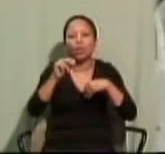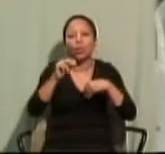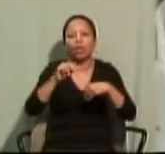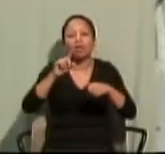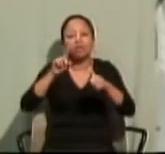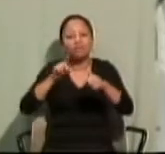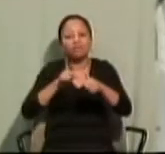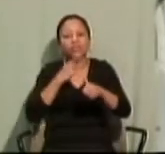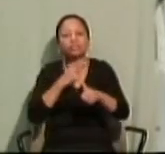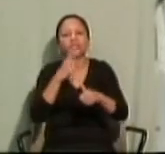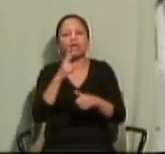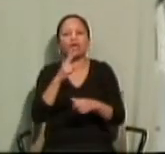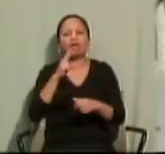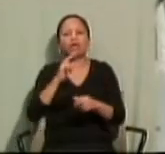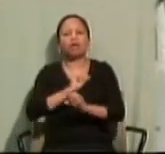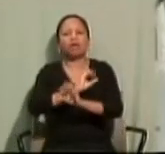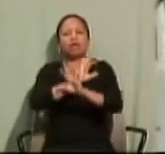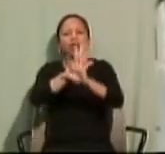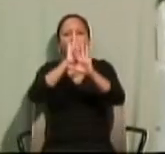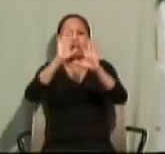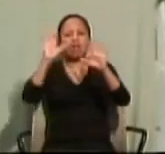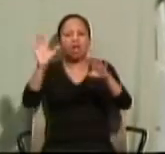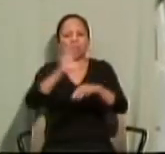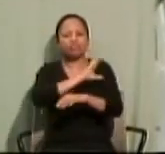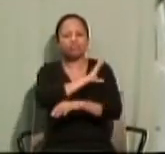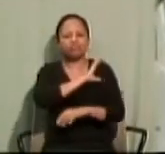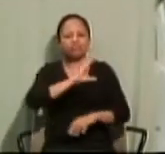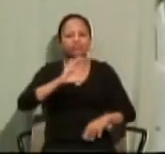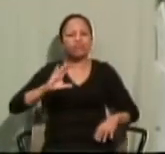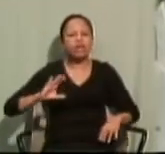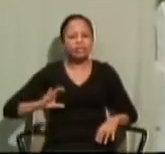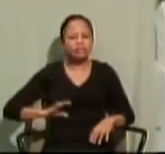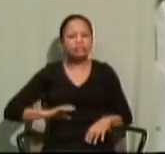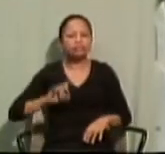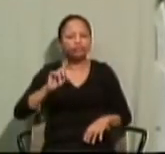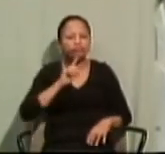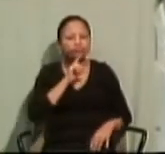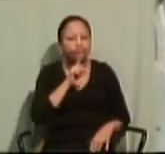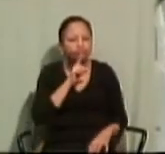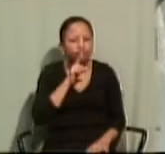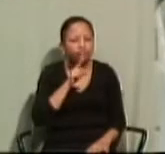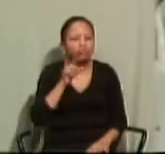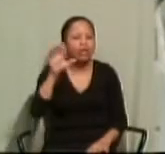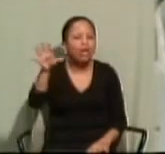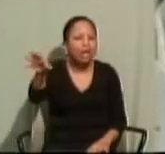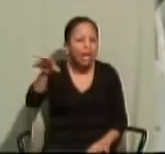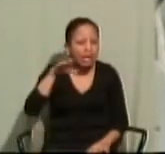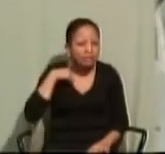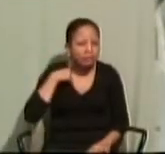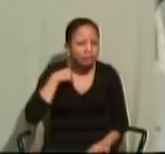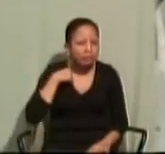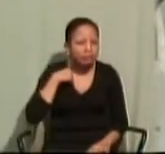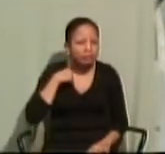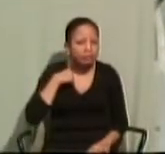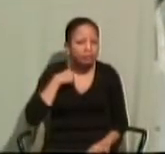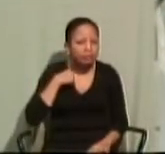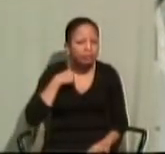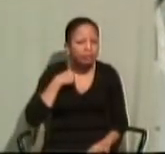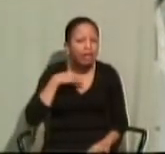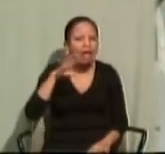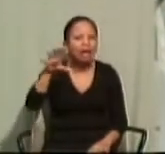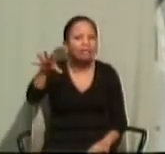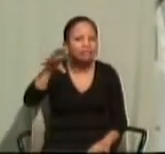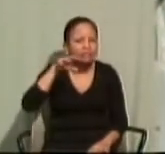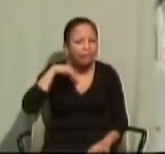A refusal to accept as something normal that the CEOs